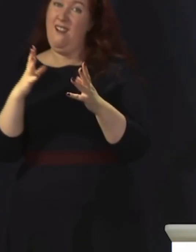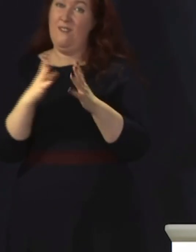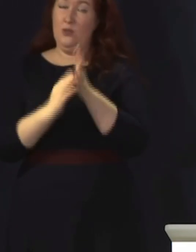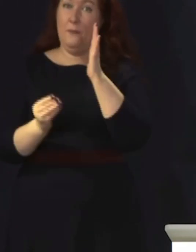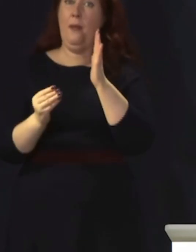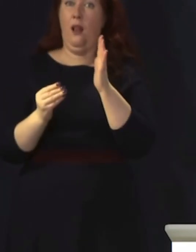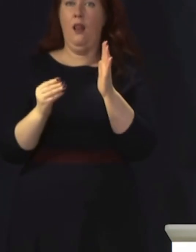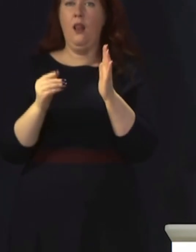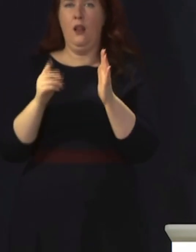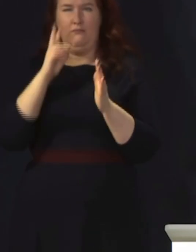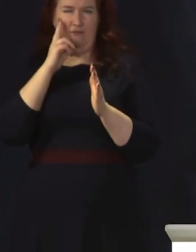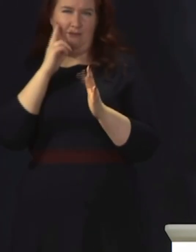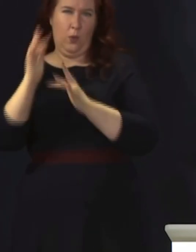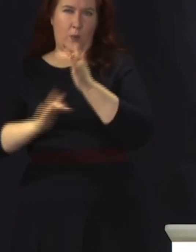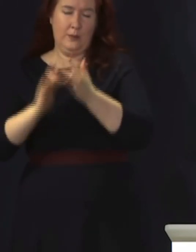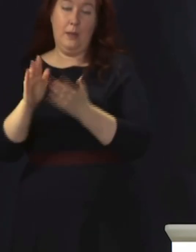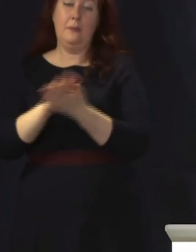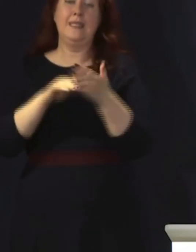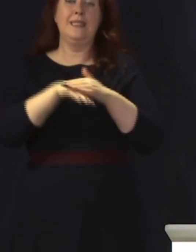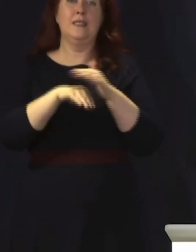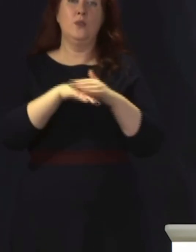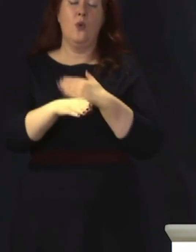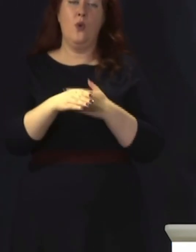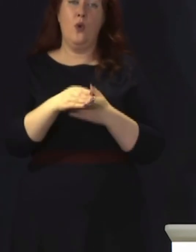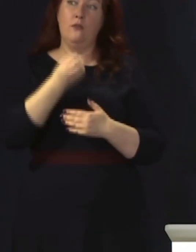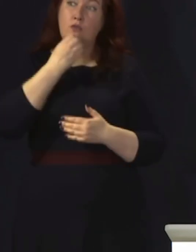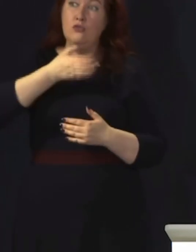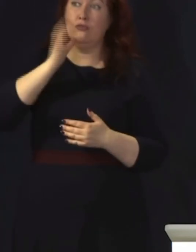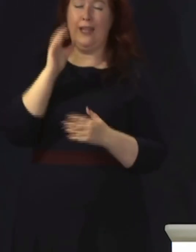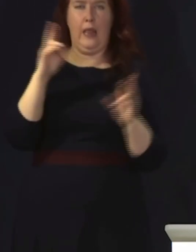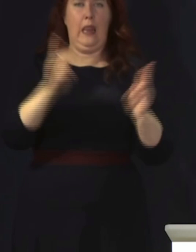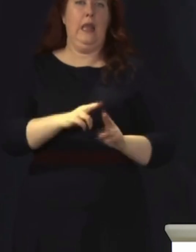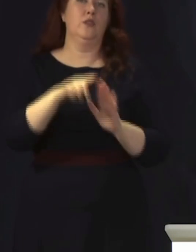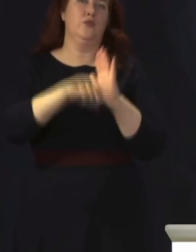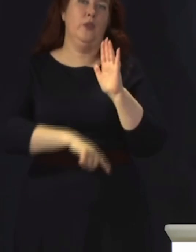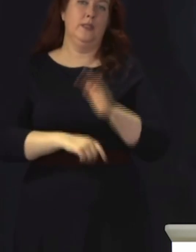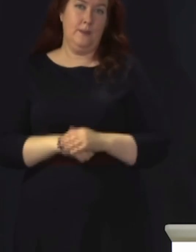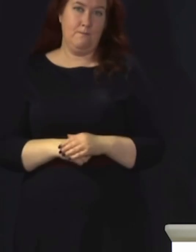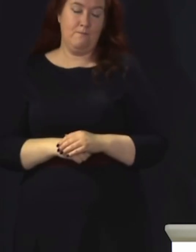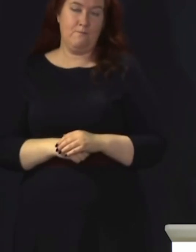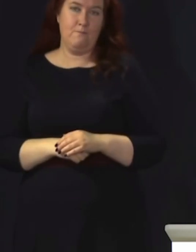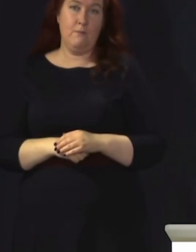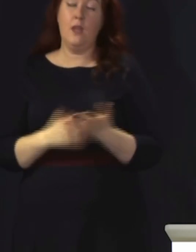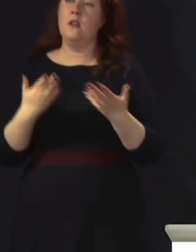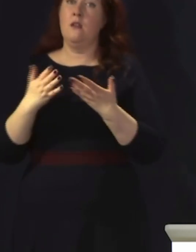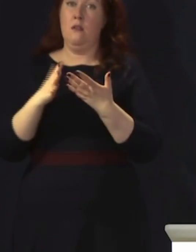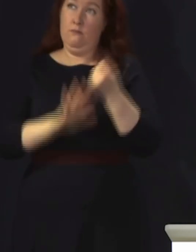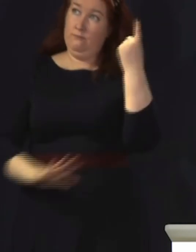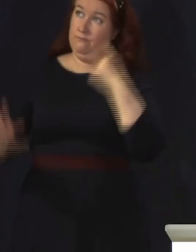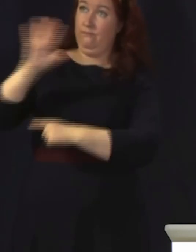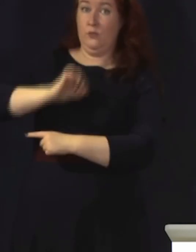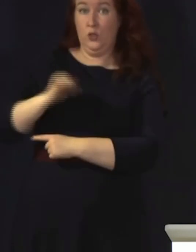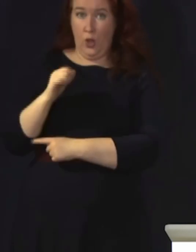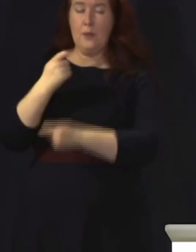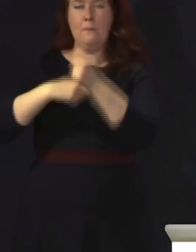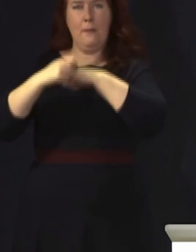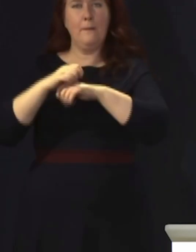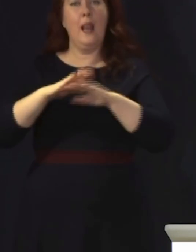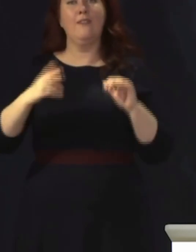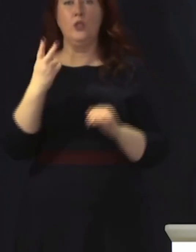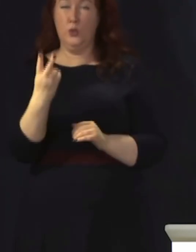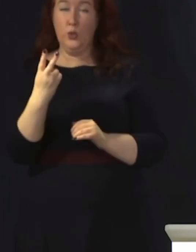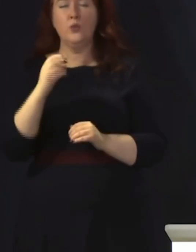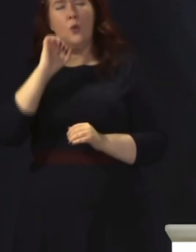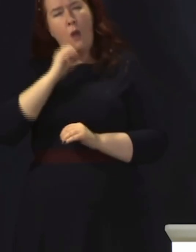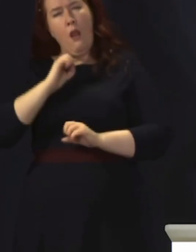shaggers, that is now the go-ahead for a big let's all meet in Strathclyde Park and go a-pumpin'. We're asking everybody still to use